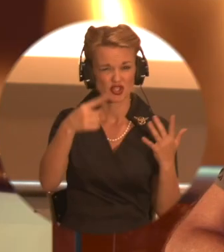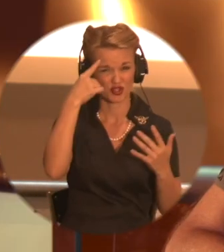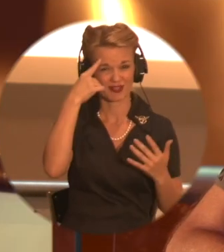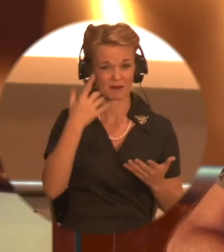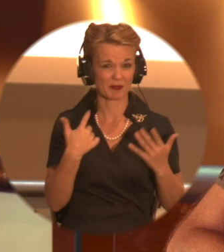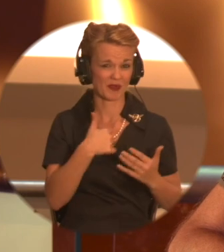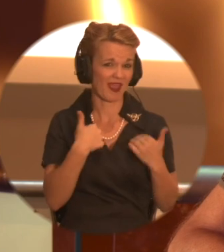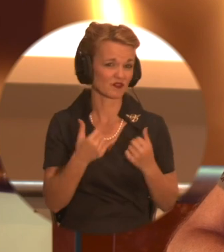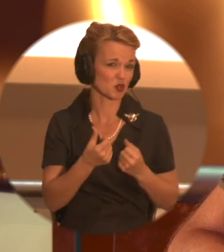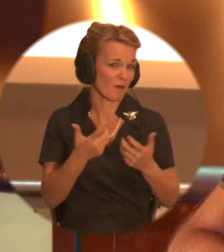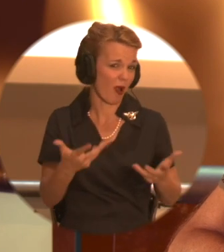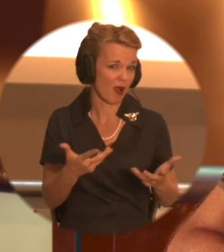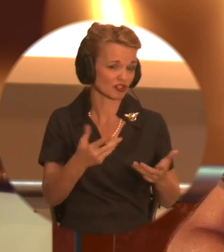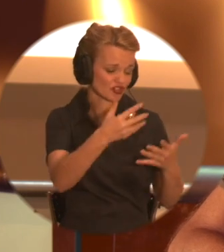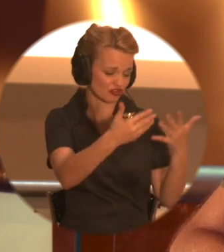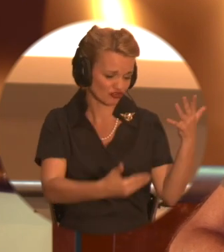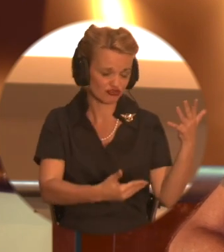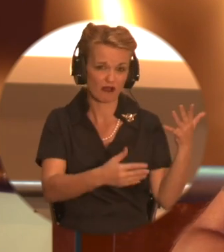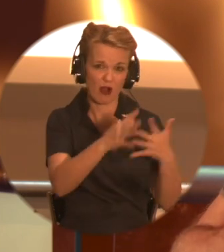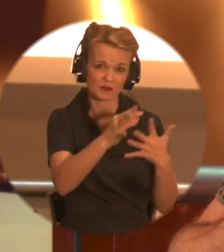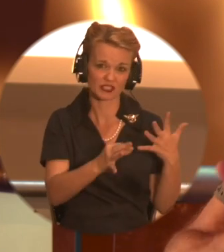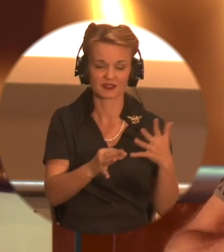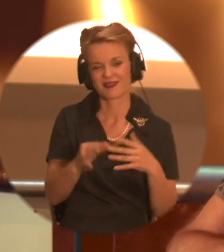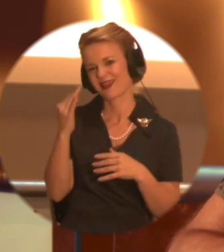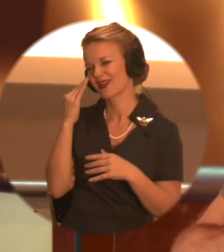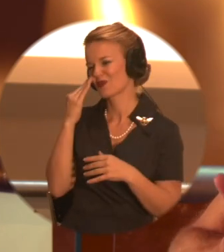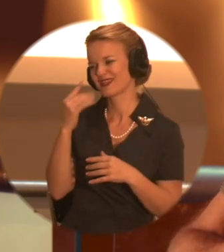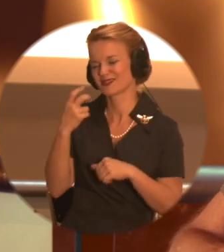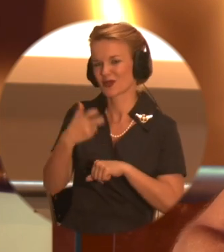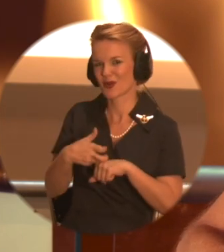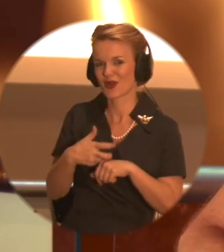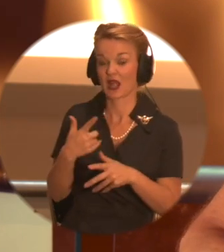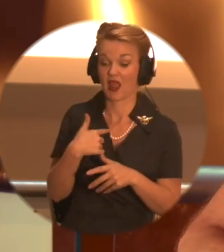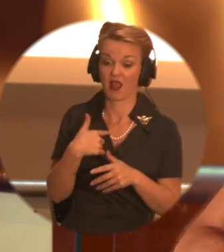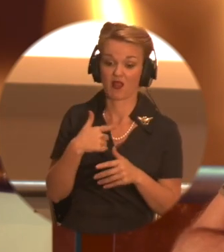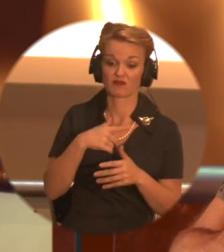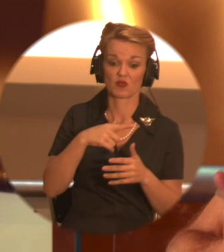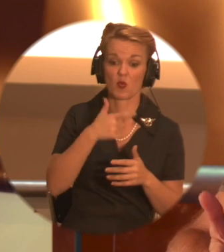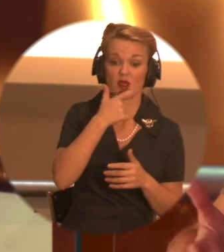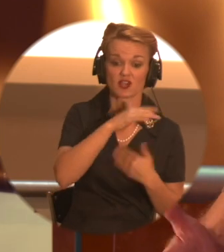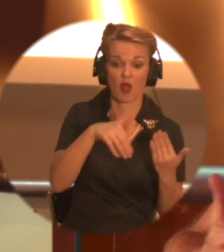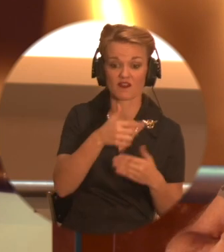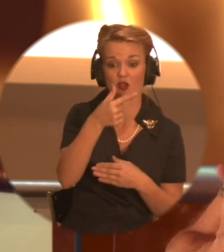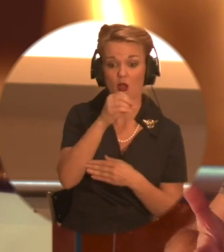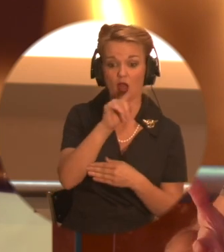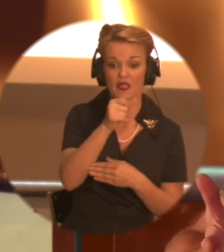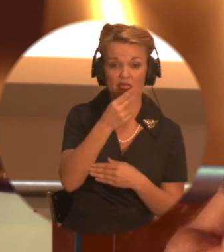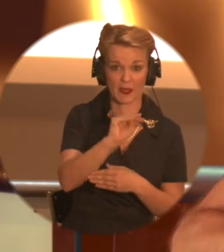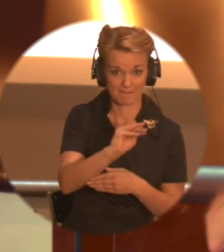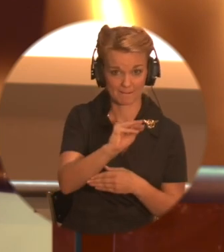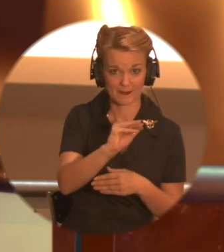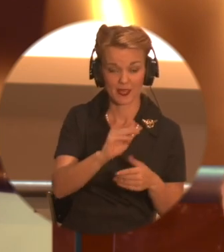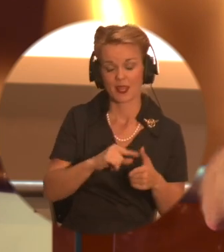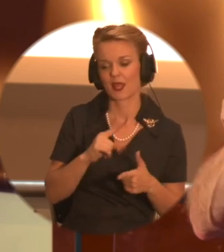I, I think it's really hard to keep up with it. Yeah. I know sometimes I'll finish, you know, like I finished Gotham on there. Right, right. And then I moved on to the next thing,